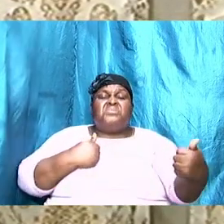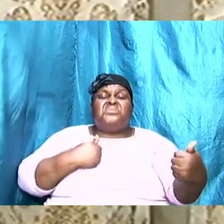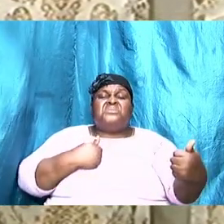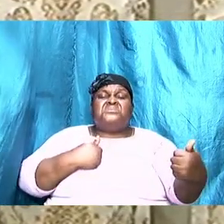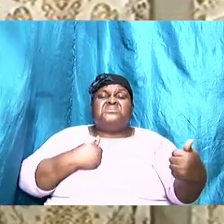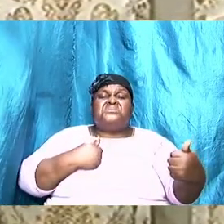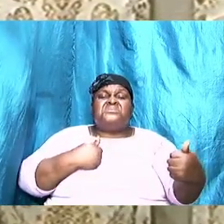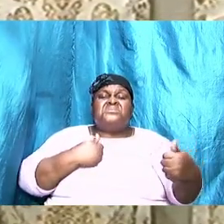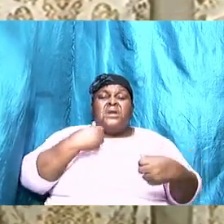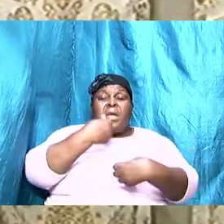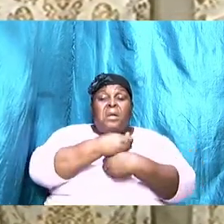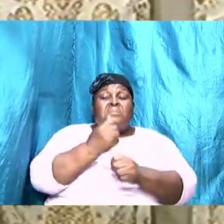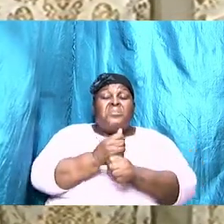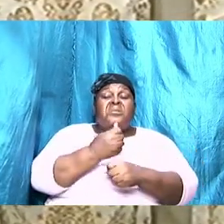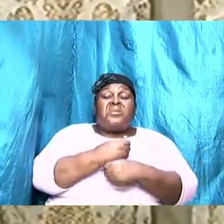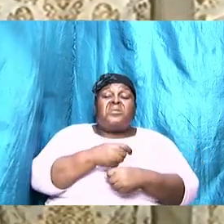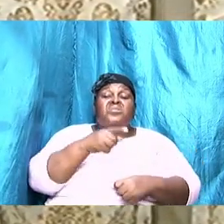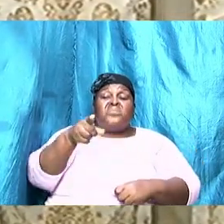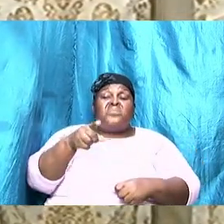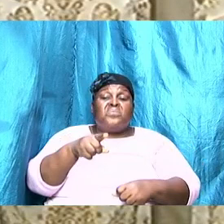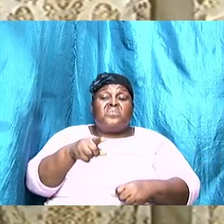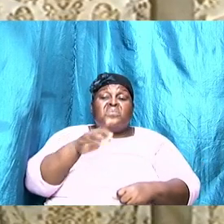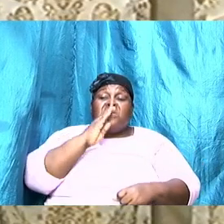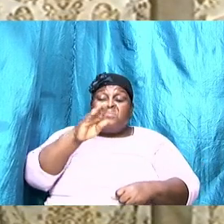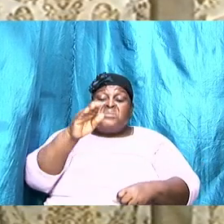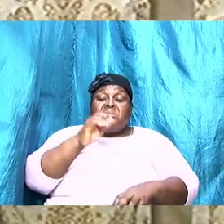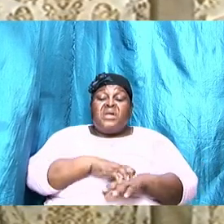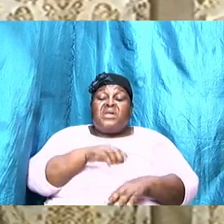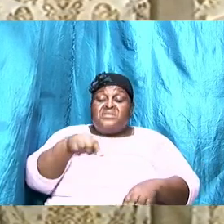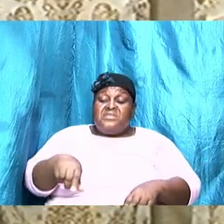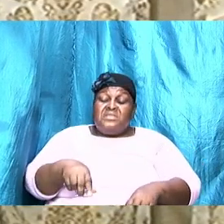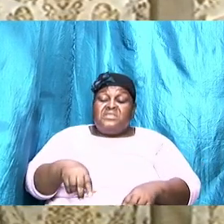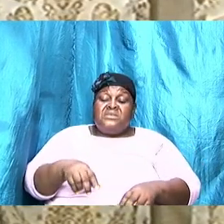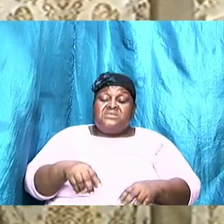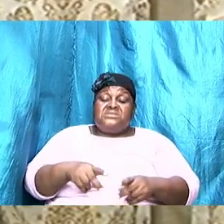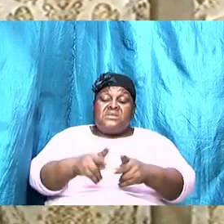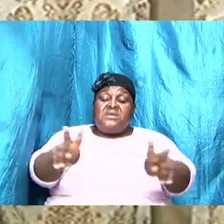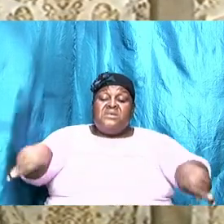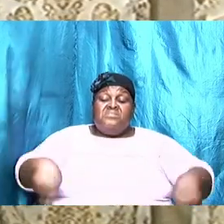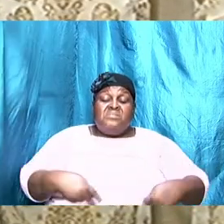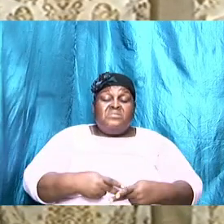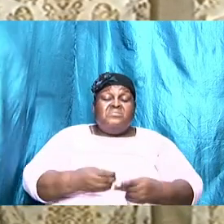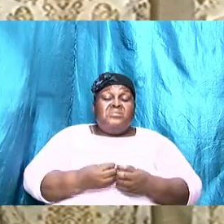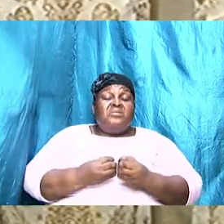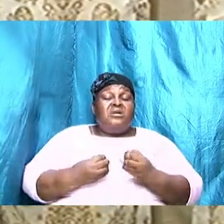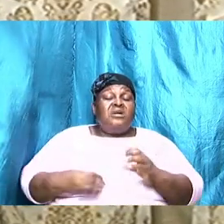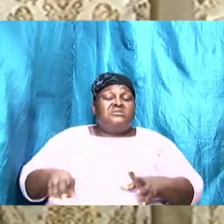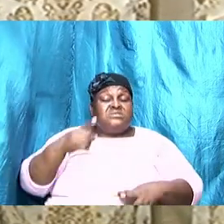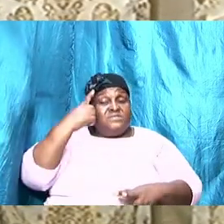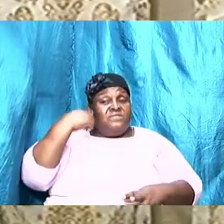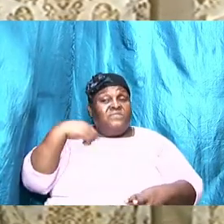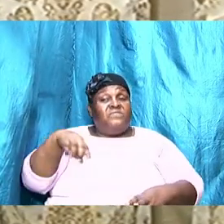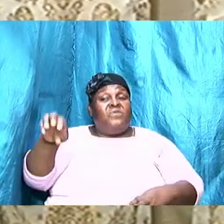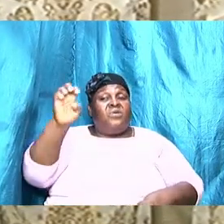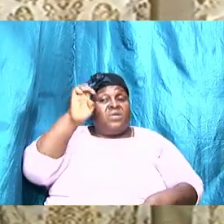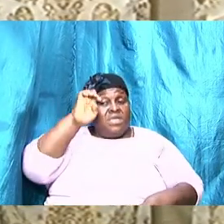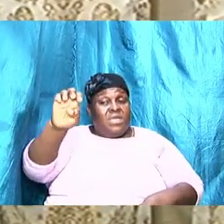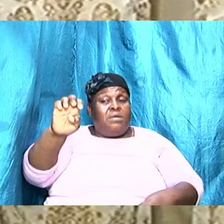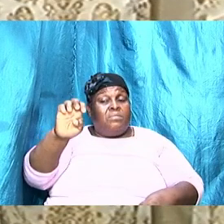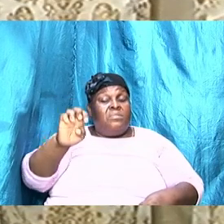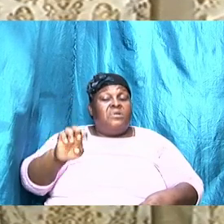to be at this place where you have lost it for him or you have lost it for her